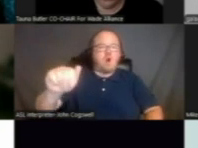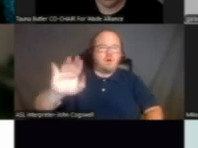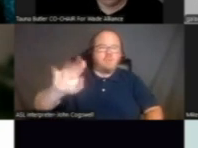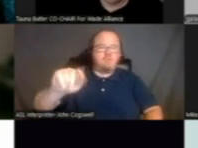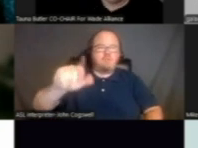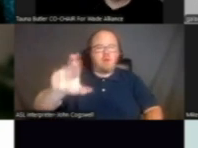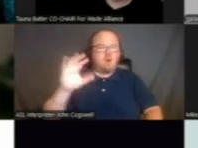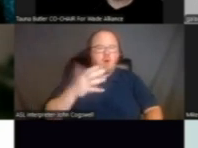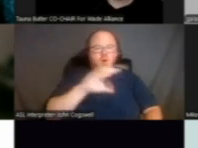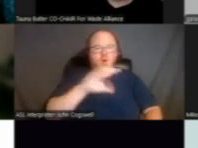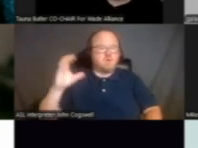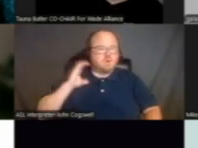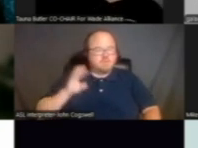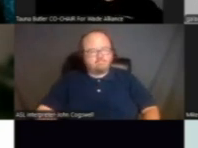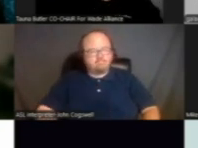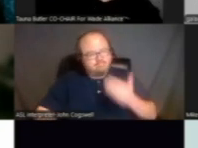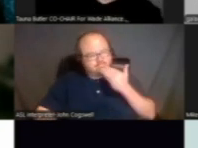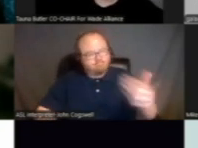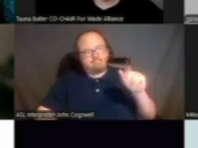co-chair. Thank you, Dakota.